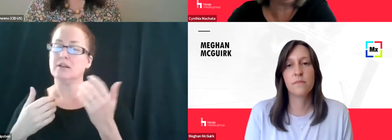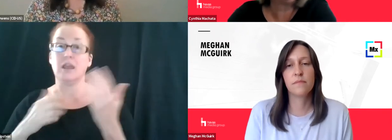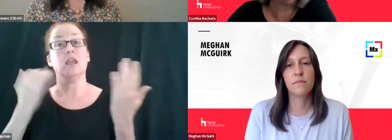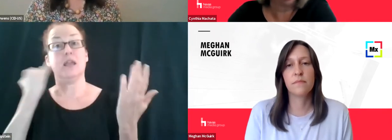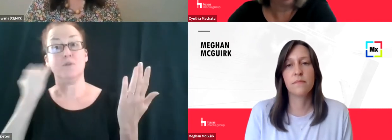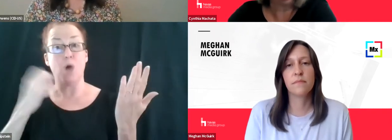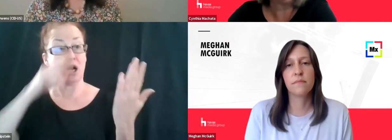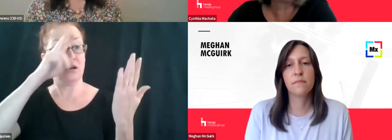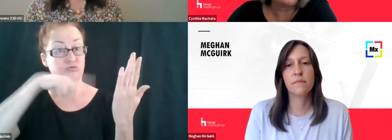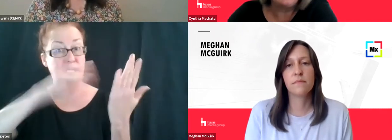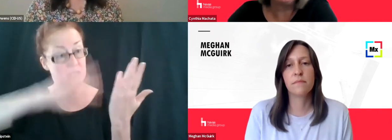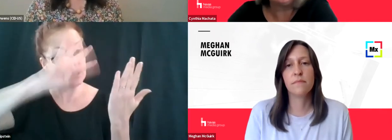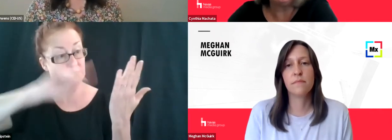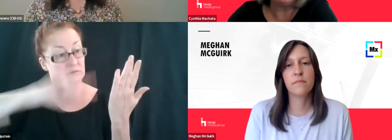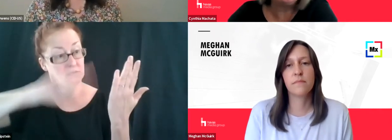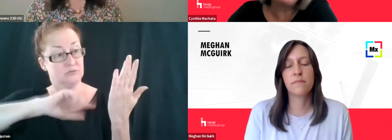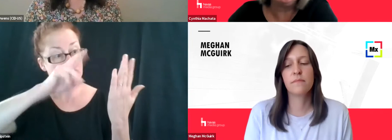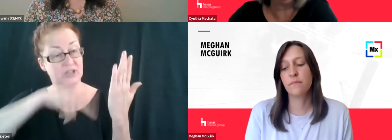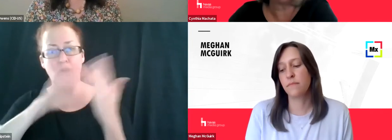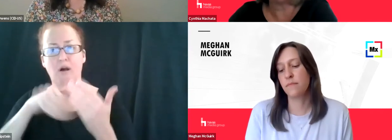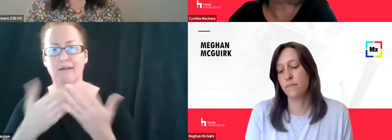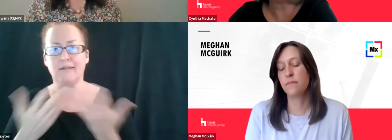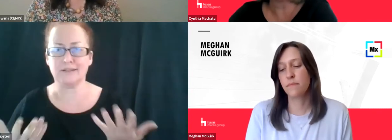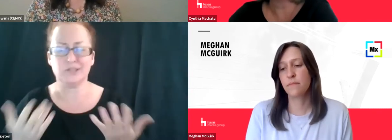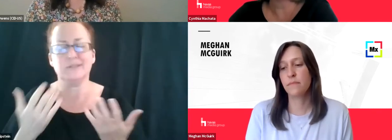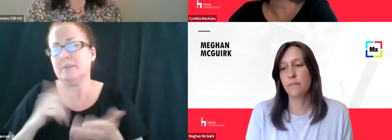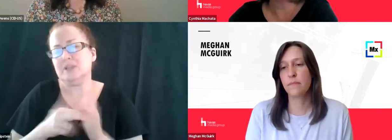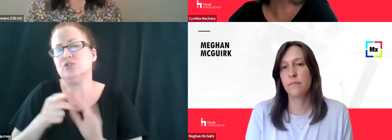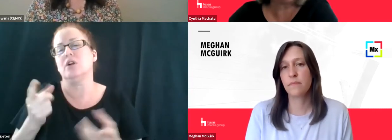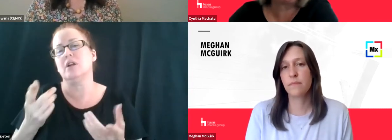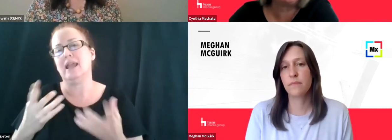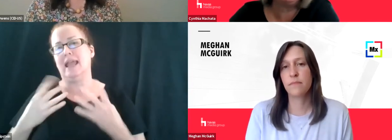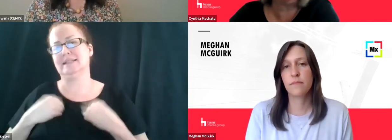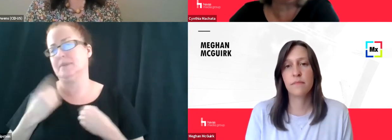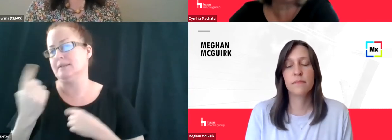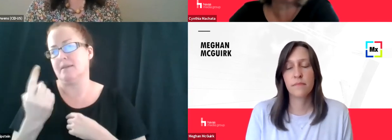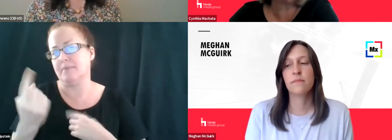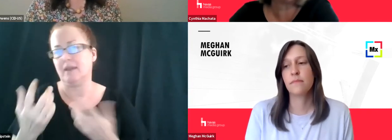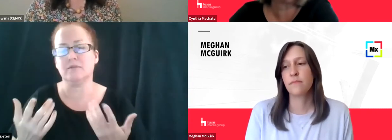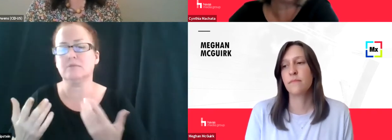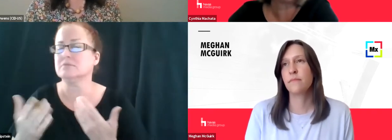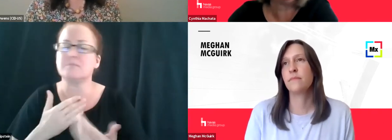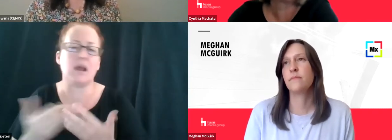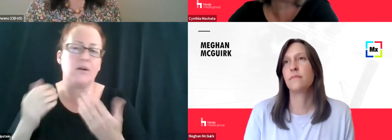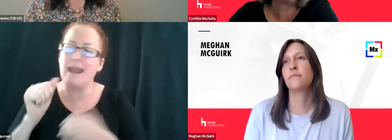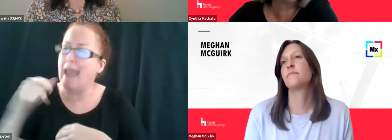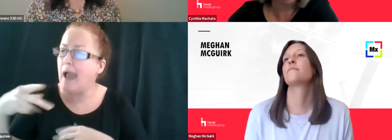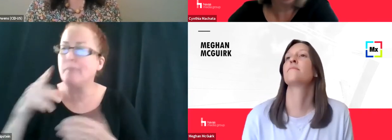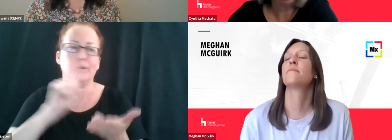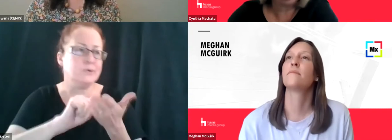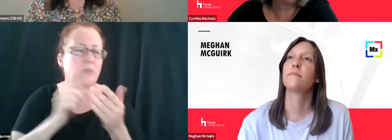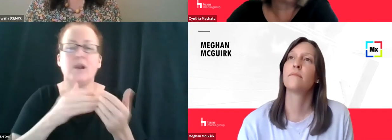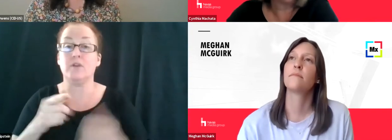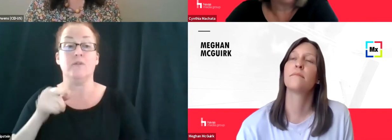destination, whether it is an app, a website, um, uh, newspaper online, any of that kind of stuff. When you say, I accept,